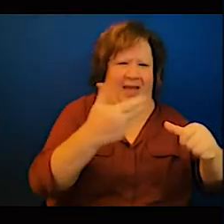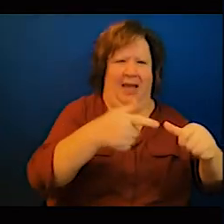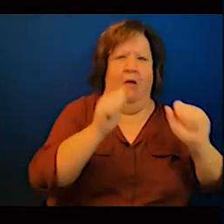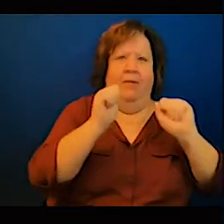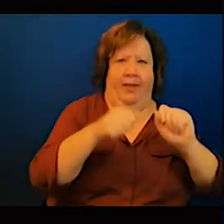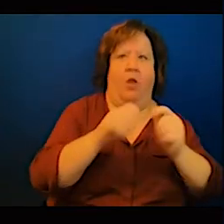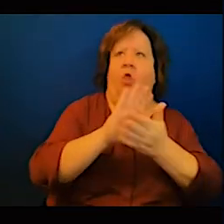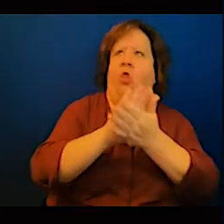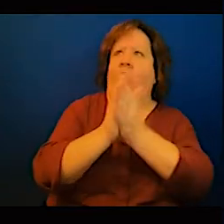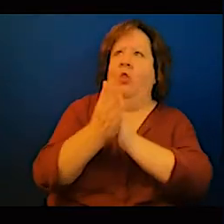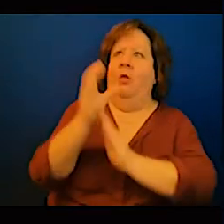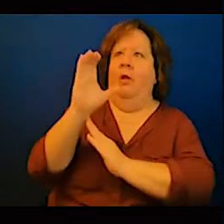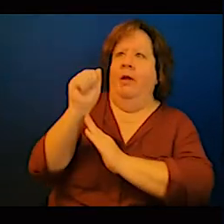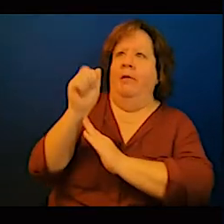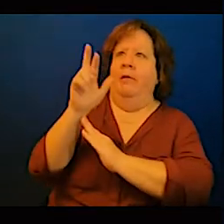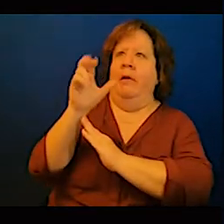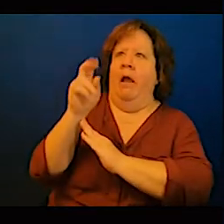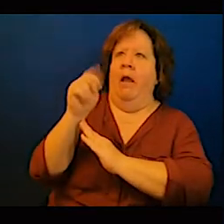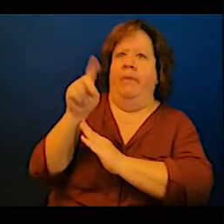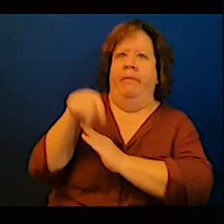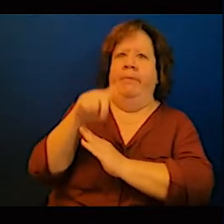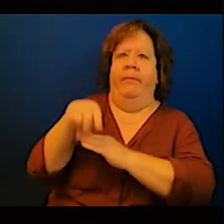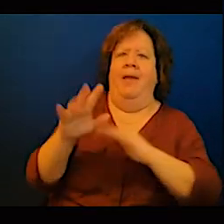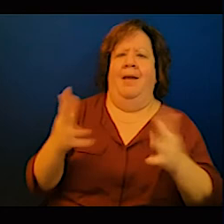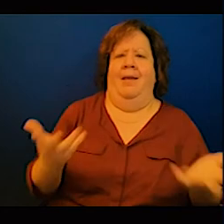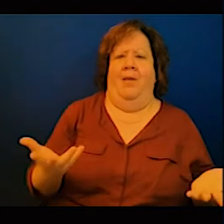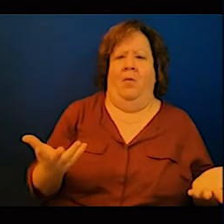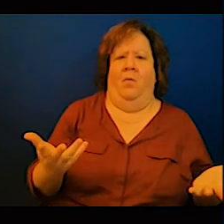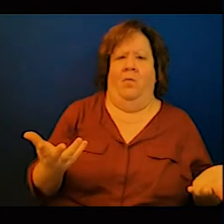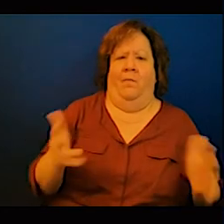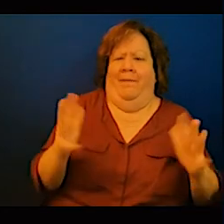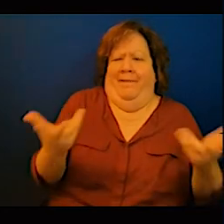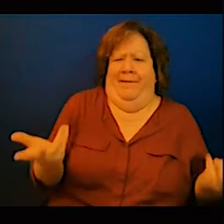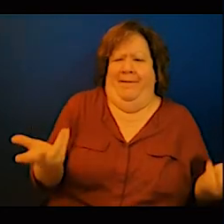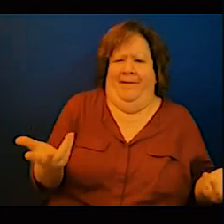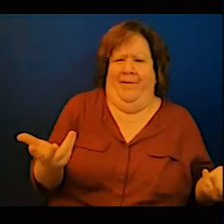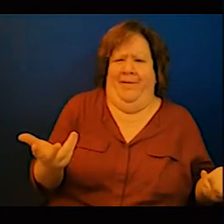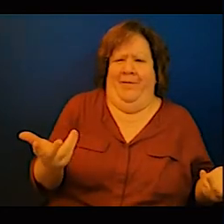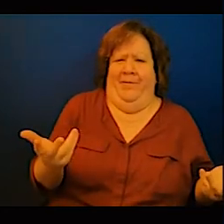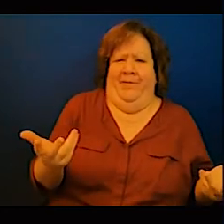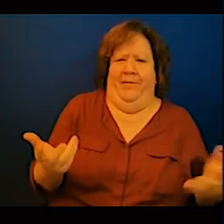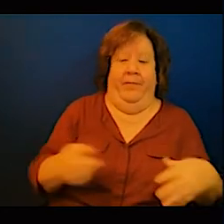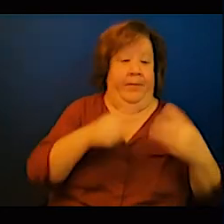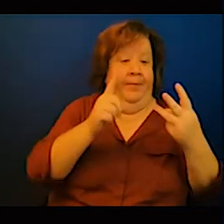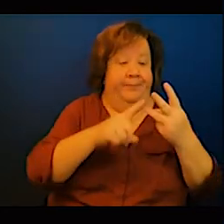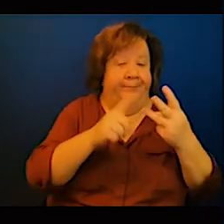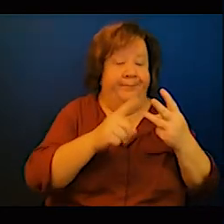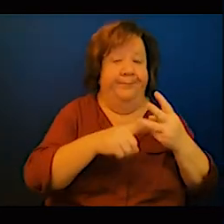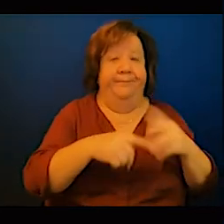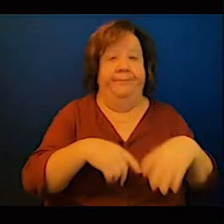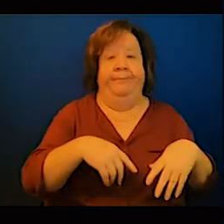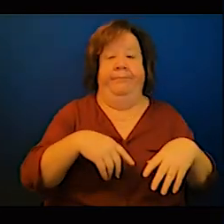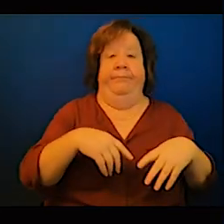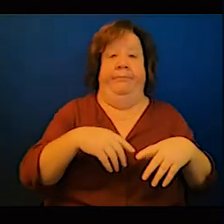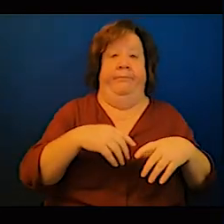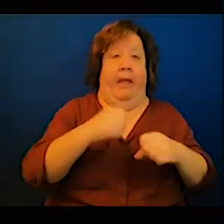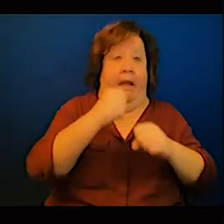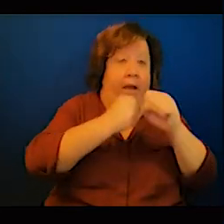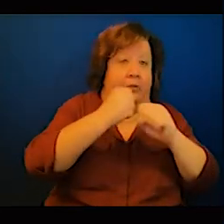about the energy transition in our countries so we have to think about